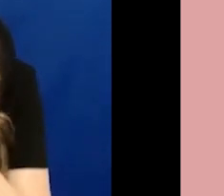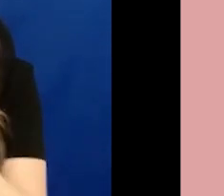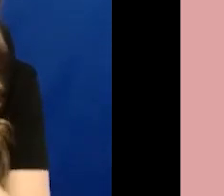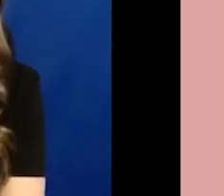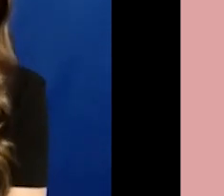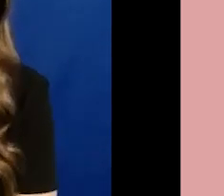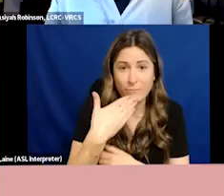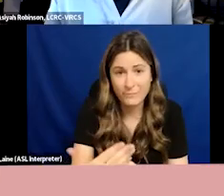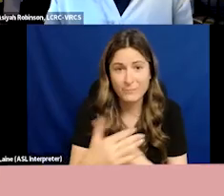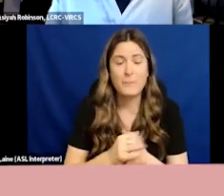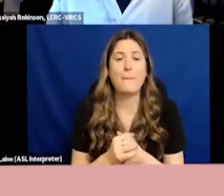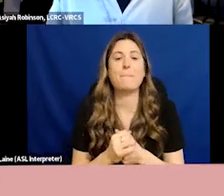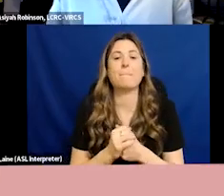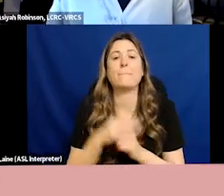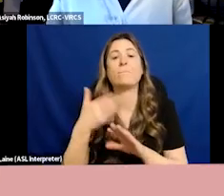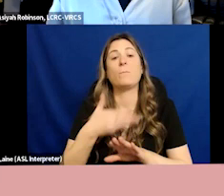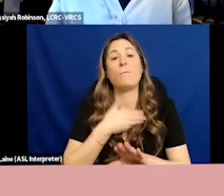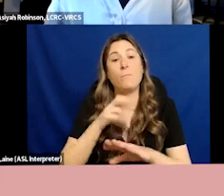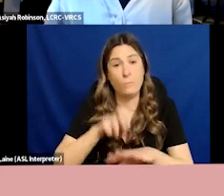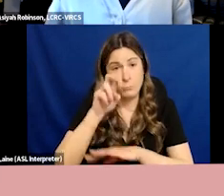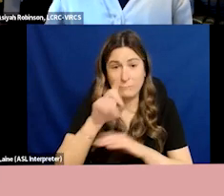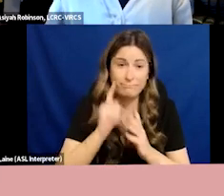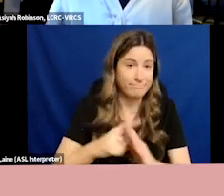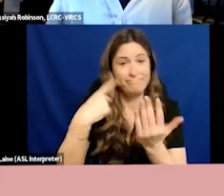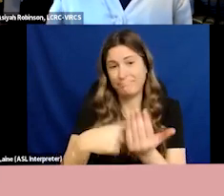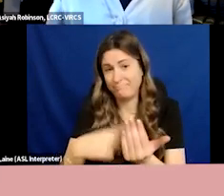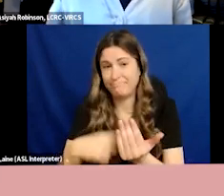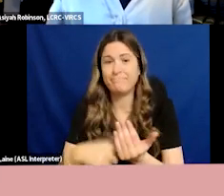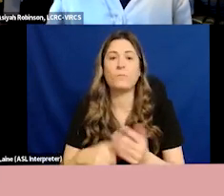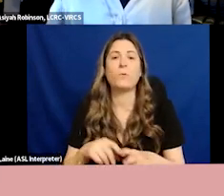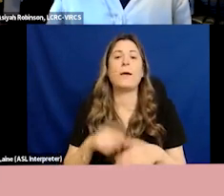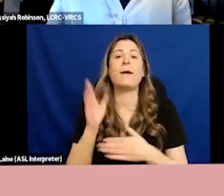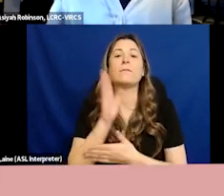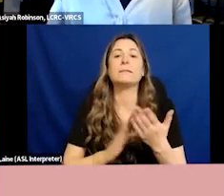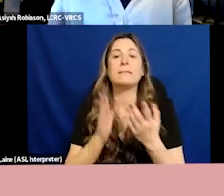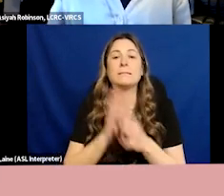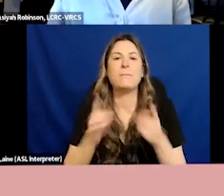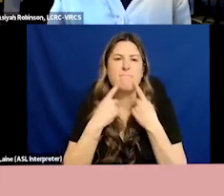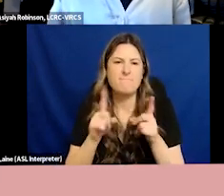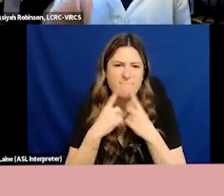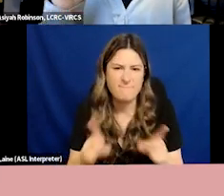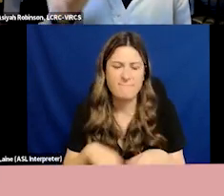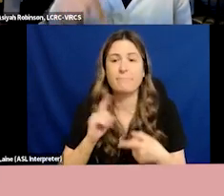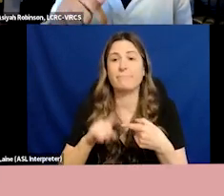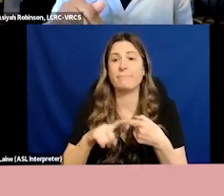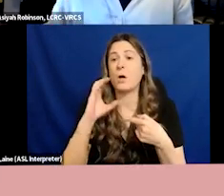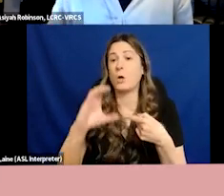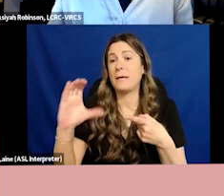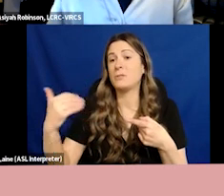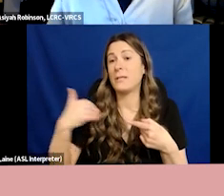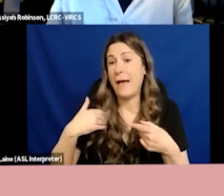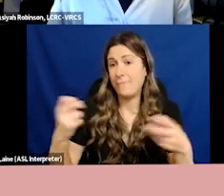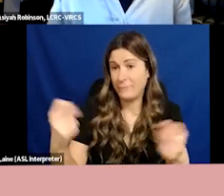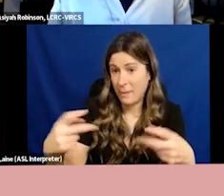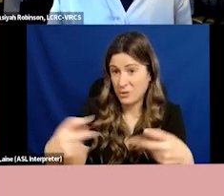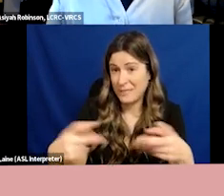today's conversation I'd like to note a few housekeeping items we have closed captioning available on zoom so you can access it by clicking the cc button at